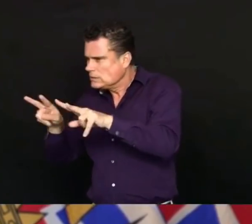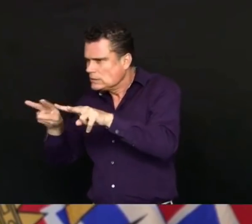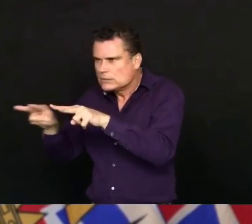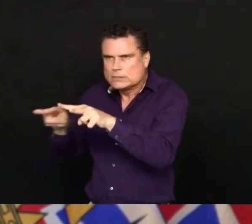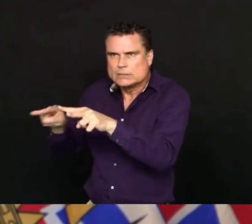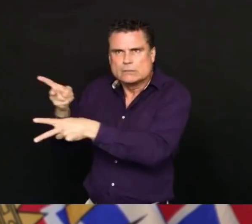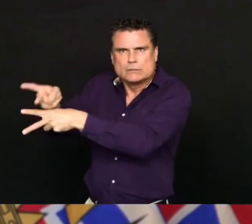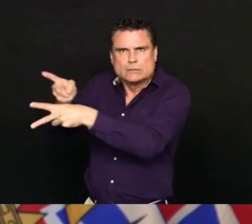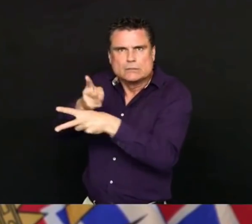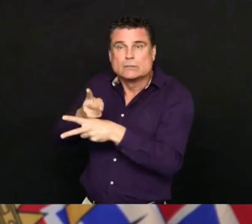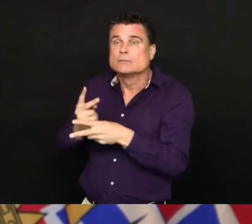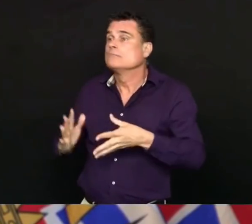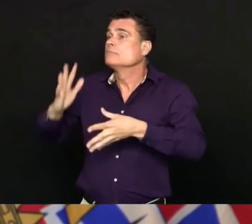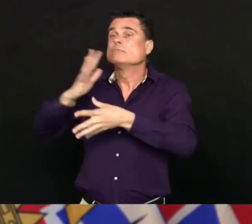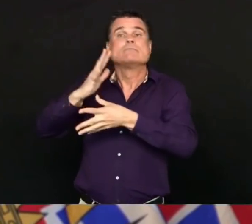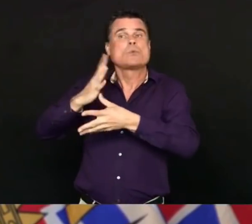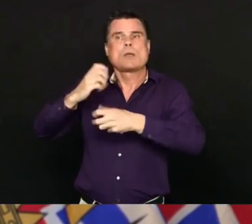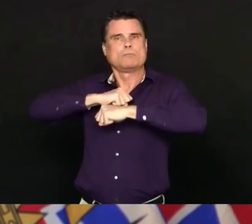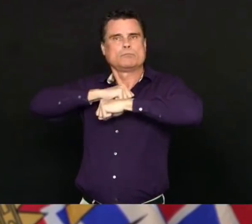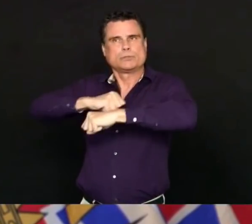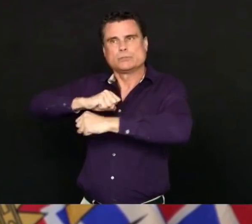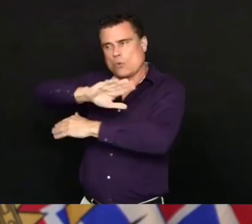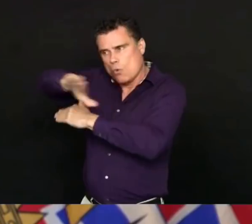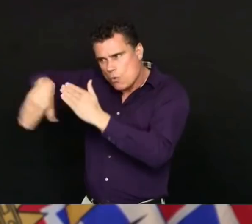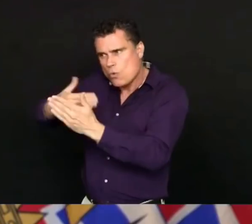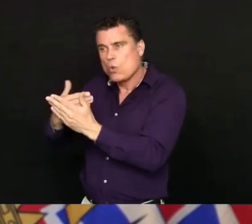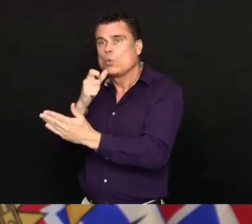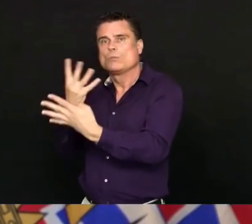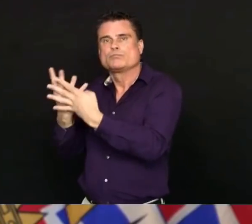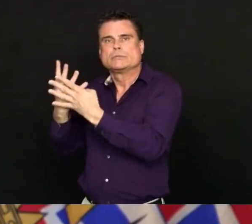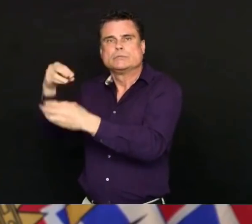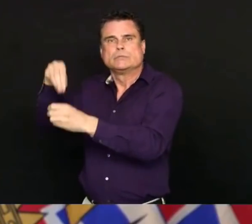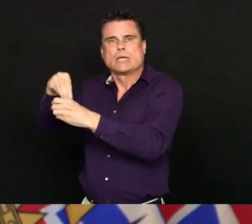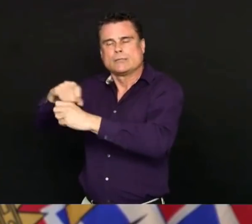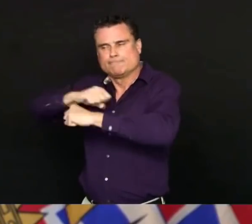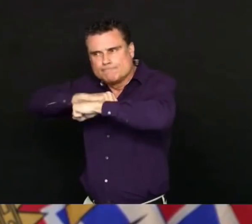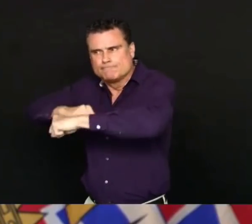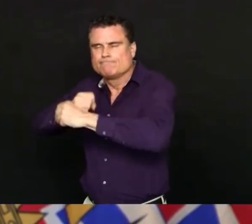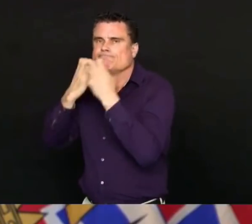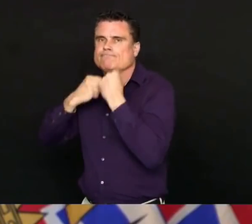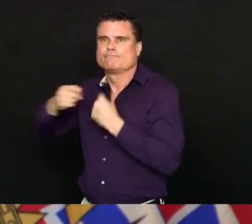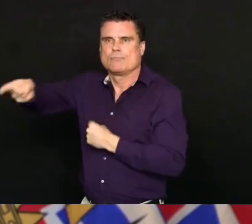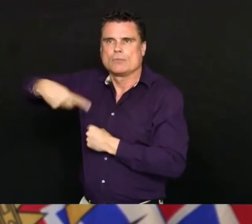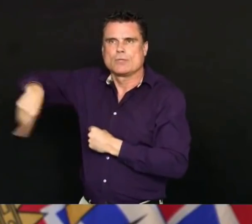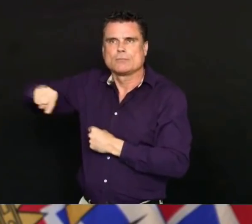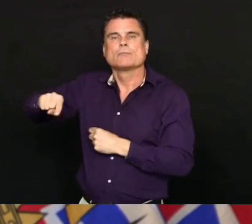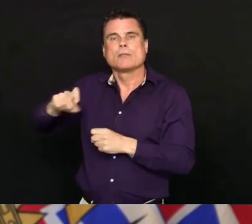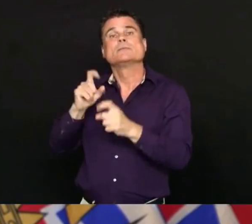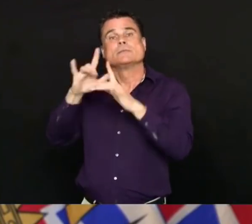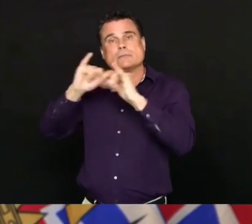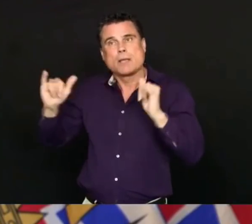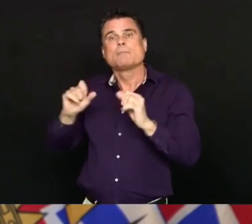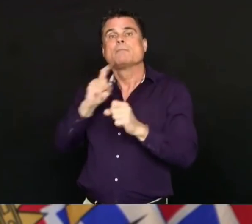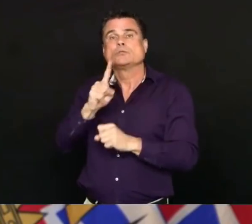facility, but ensure that British Columbians are protected as well and that our community is able to respond